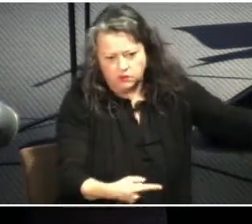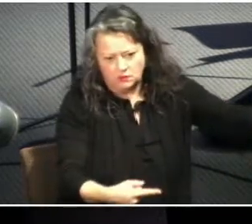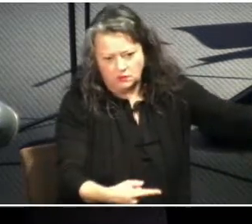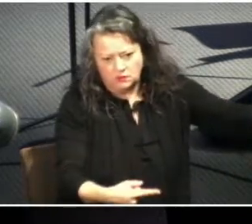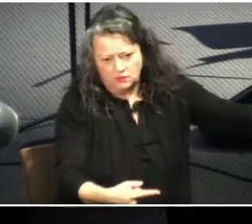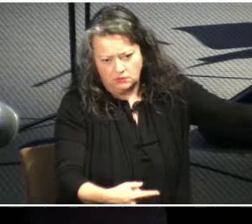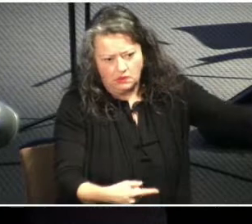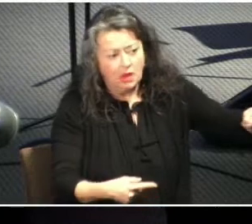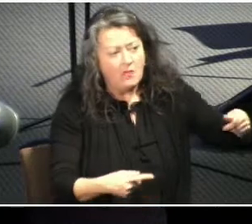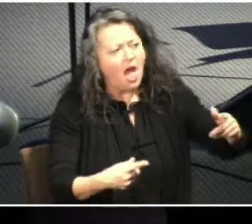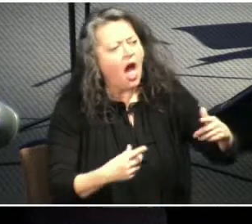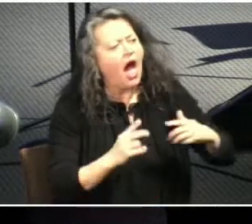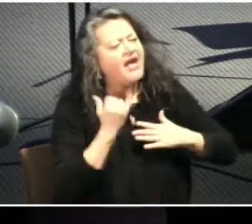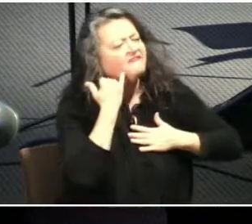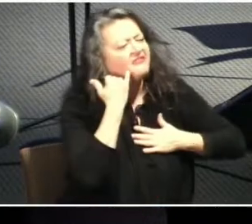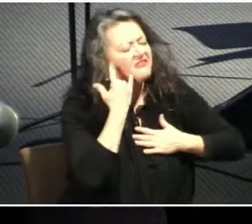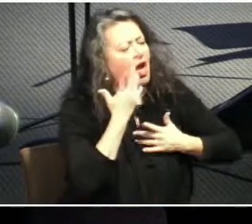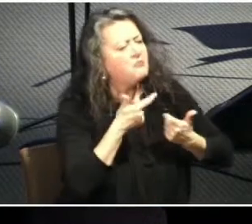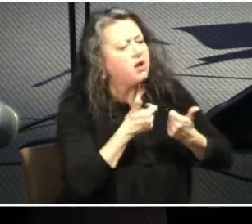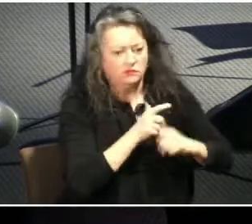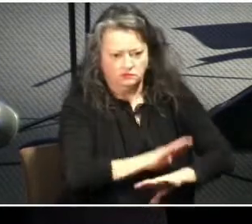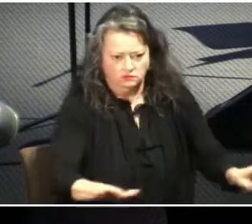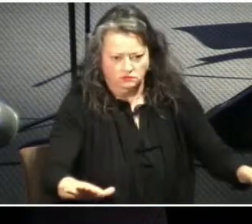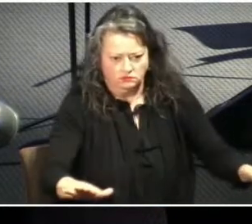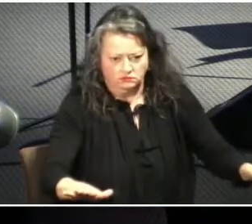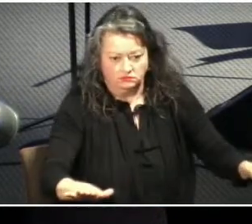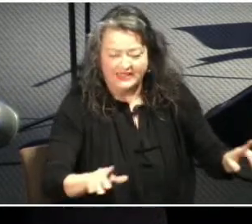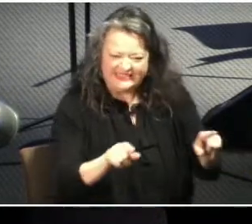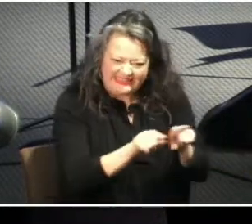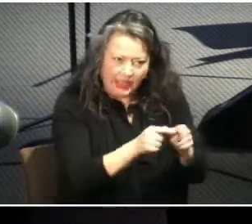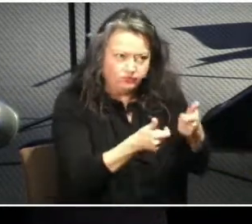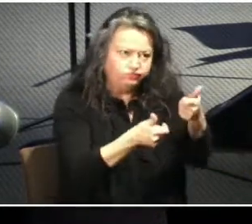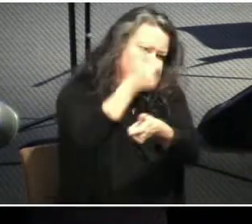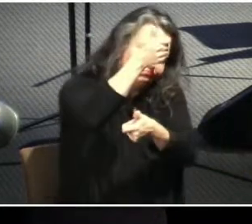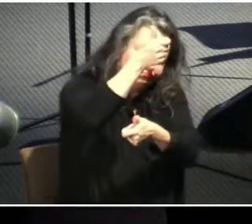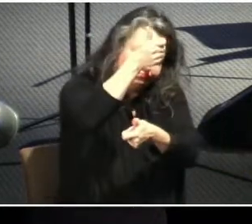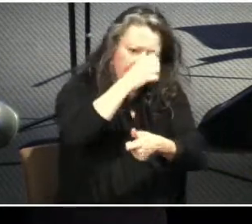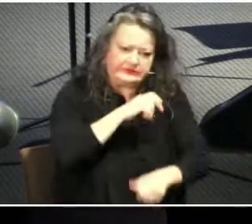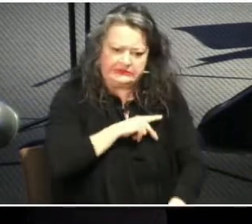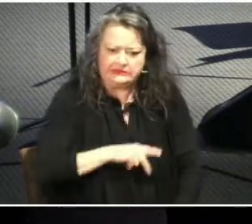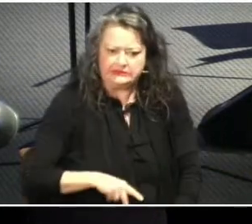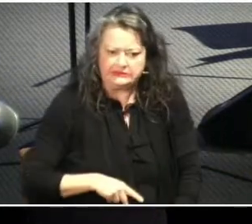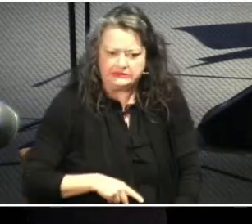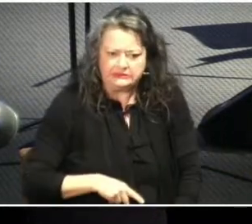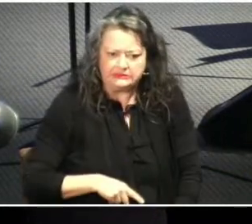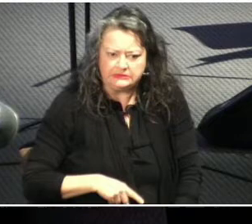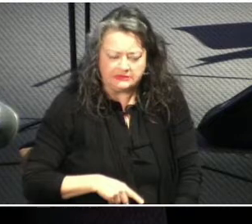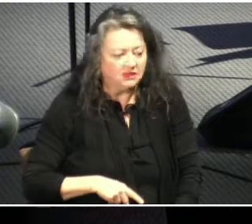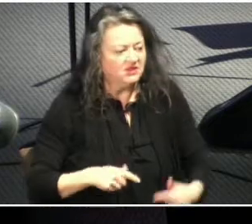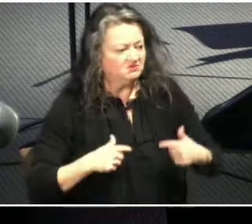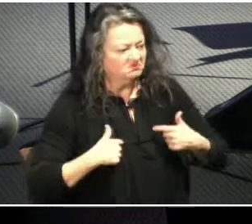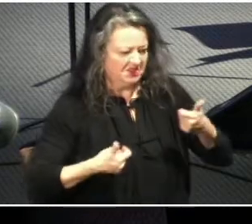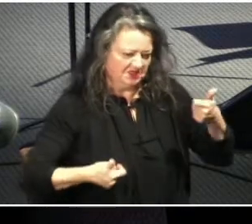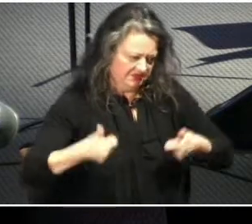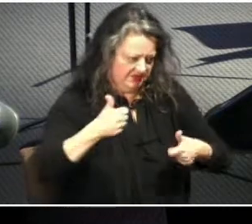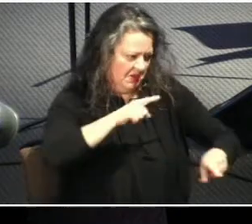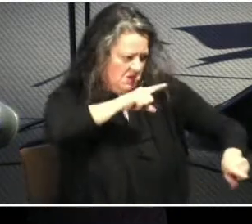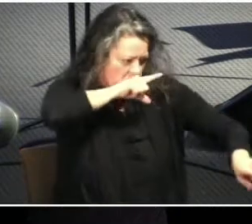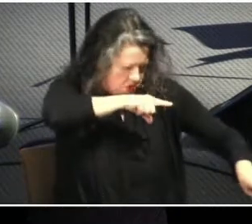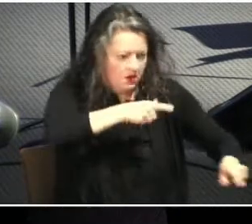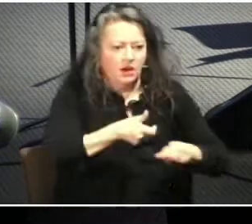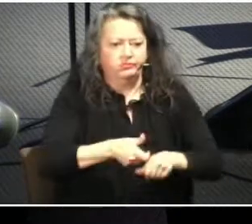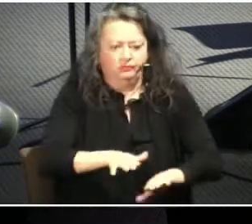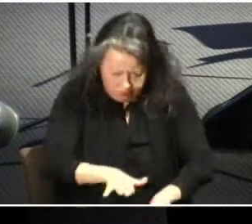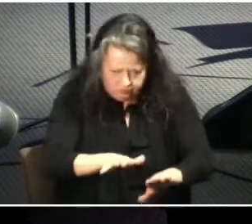just like the Roman emperor expected subservient states to obeyed without question. There was